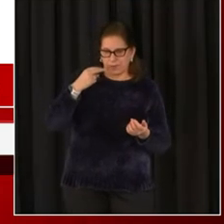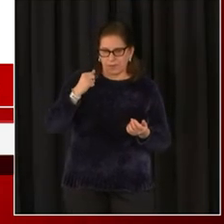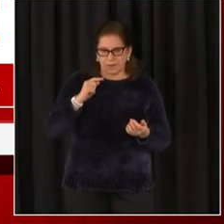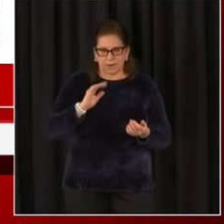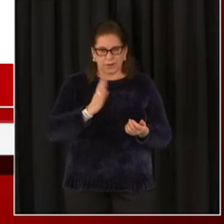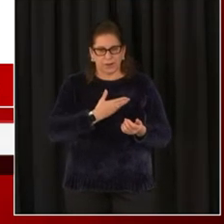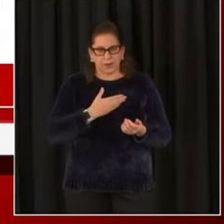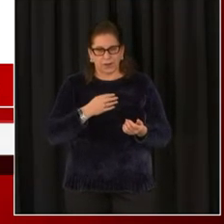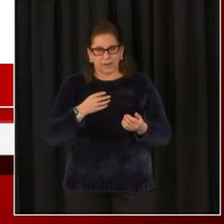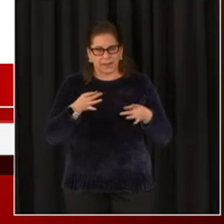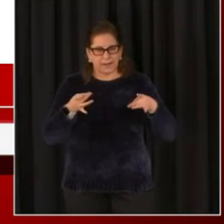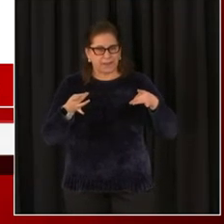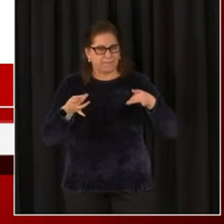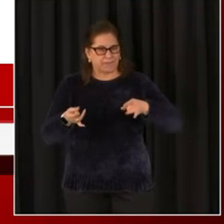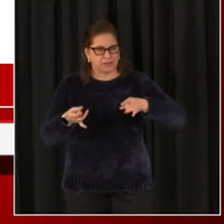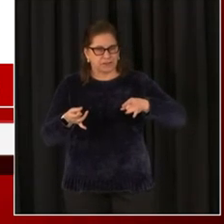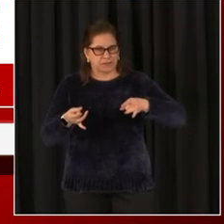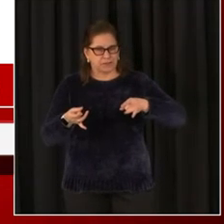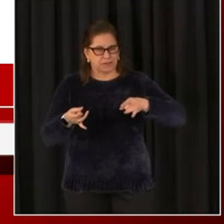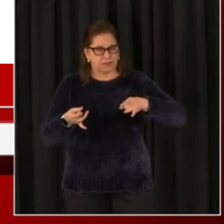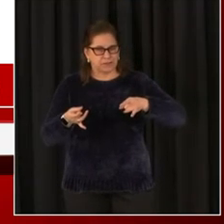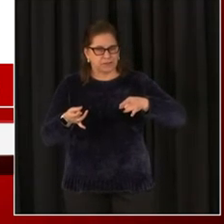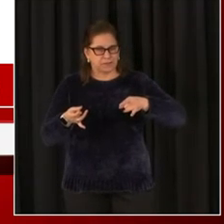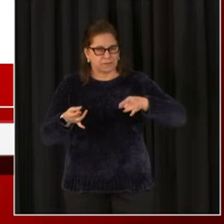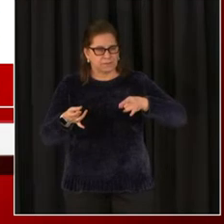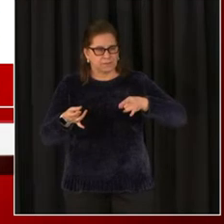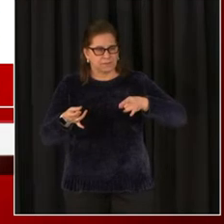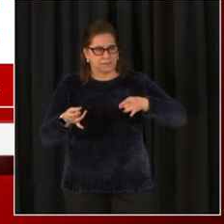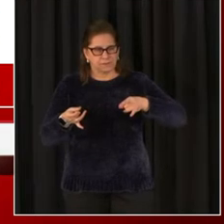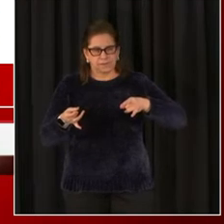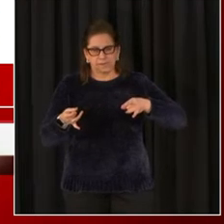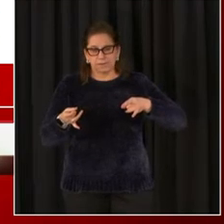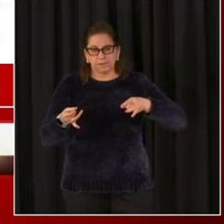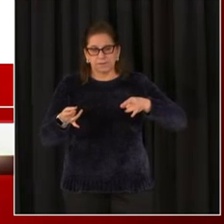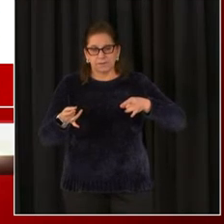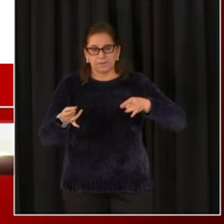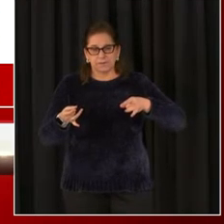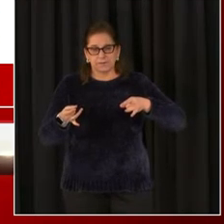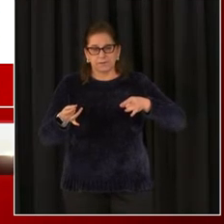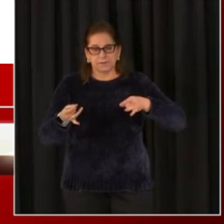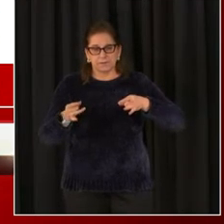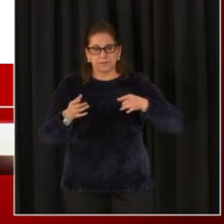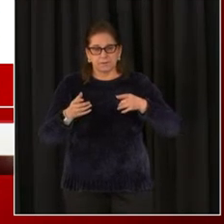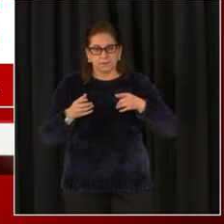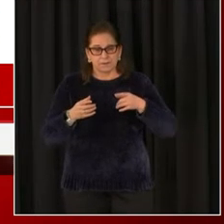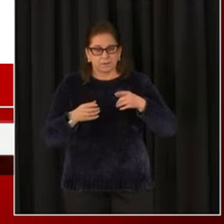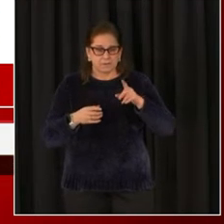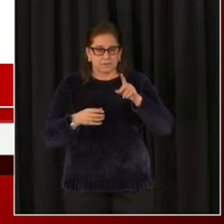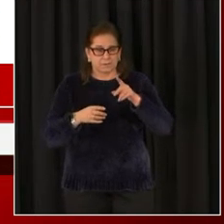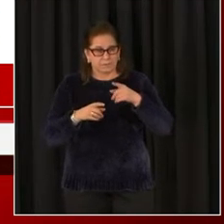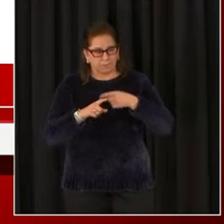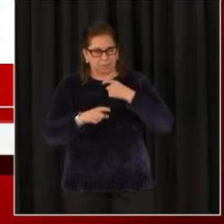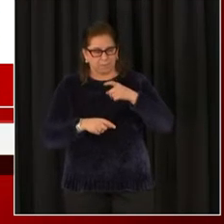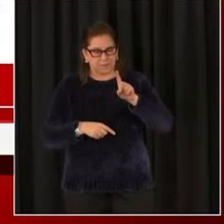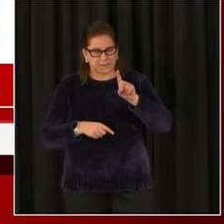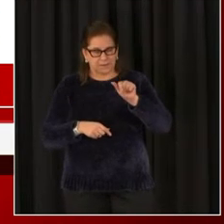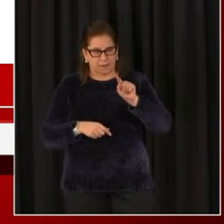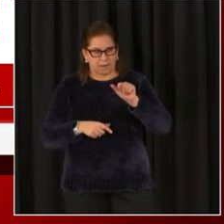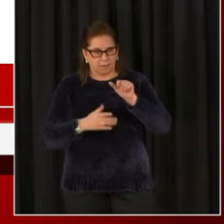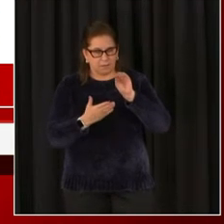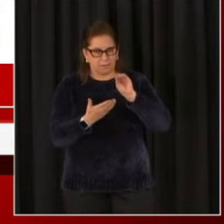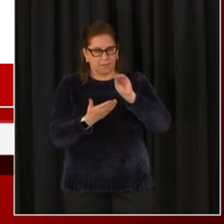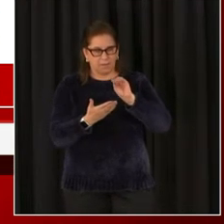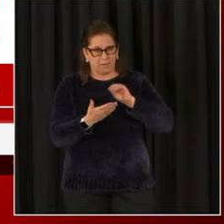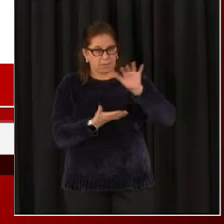efficiency. Uh, and the, the, mayor is exactly right. So when you're looking at that Delta mark, that Delta is never going to go